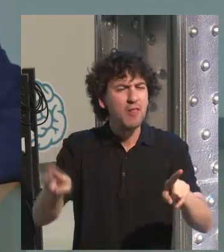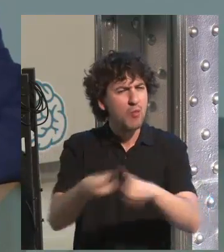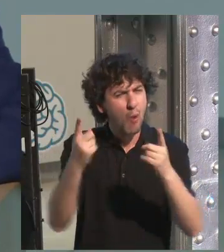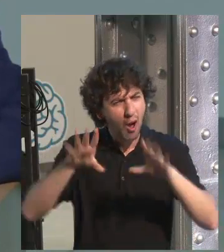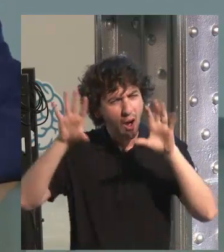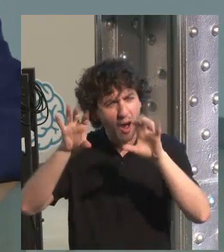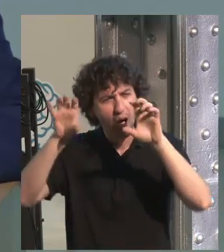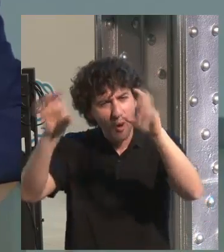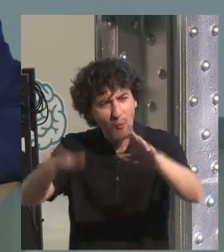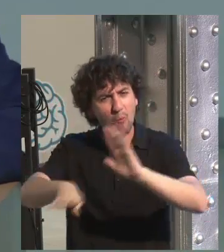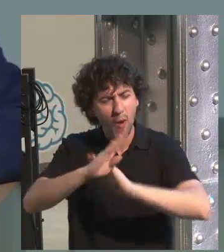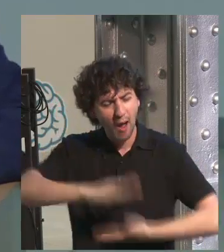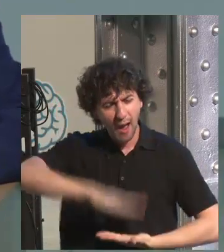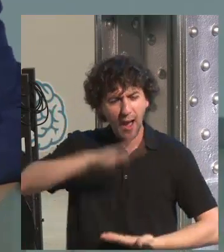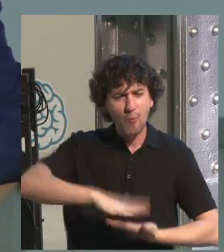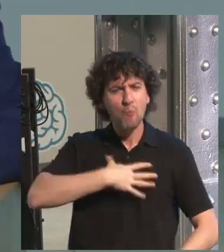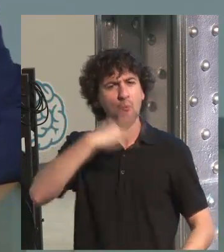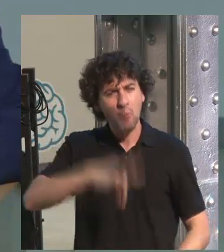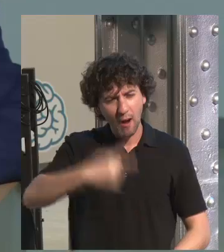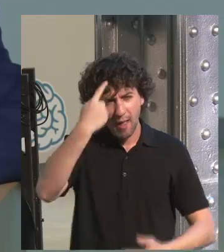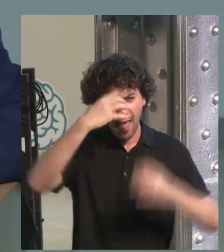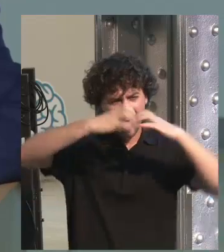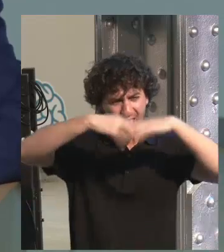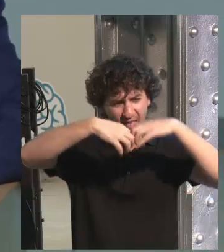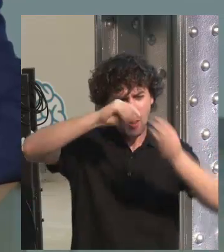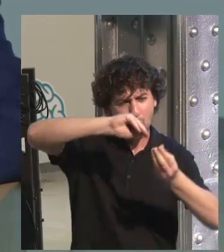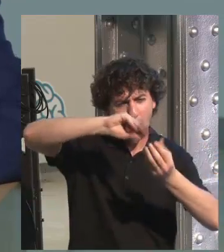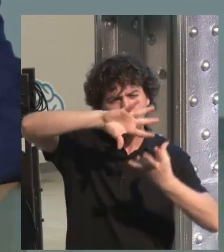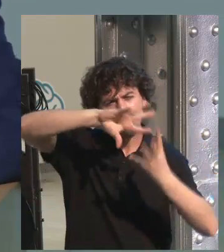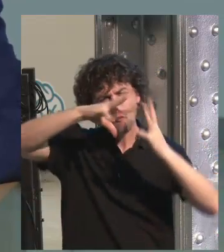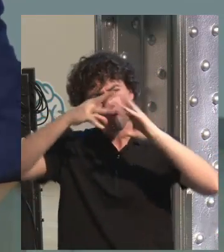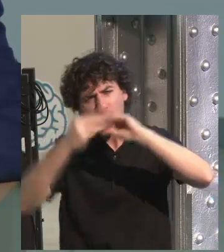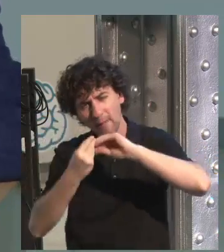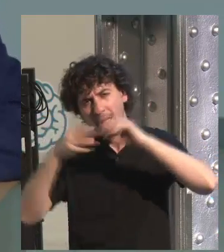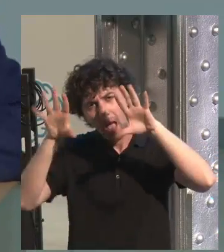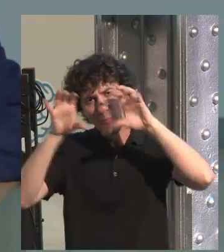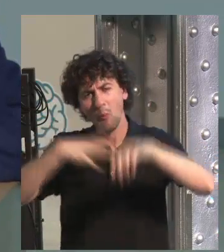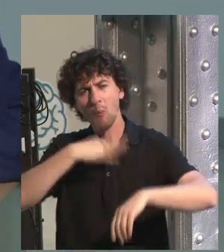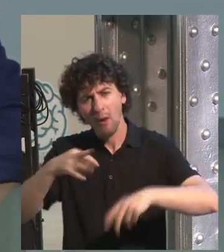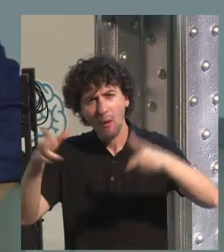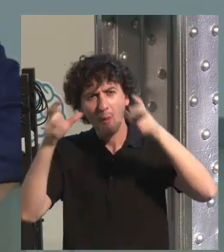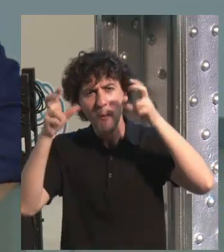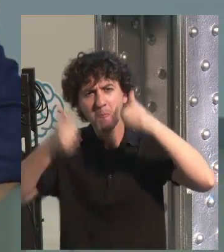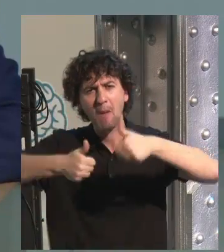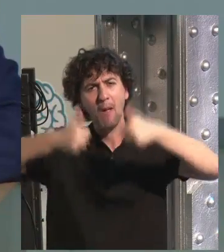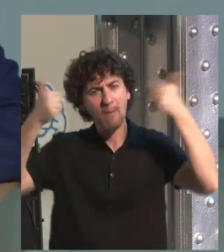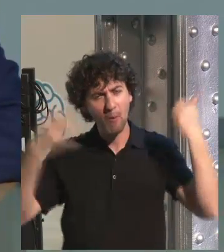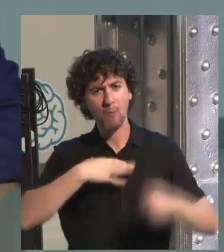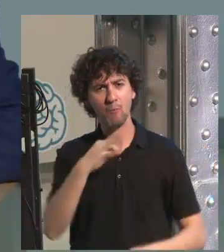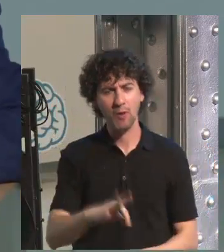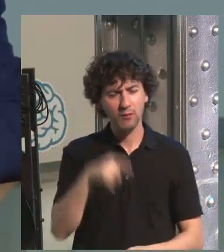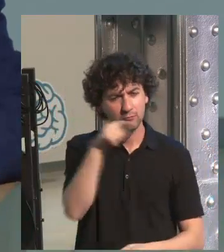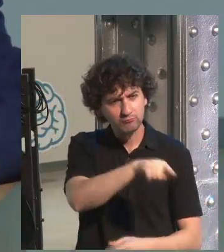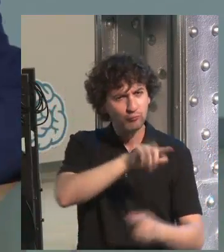third age, until you're very, very old. Because we need to understand the brain processes